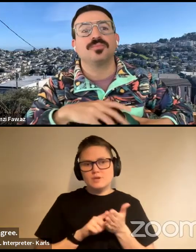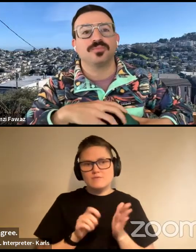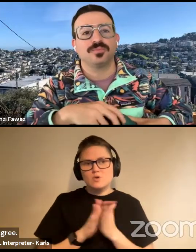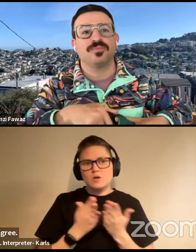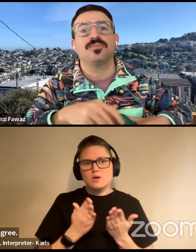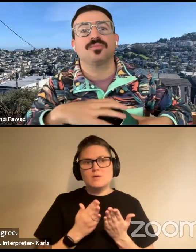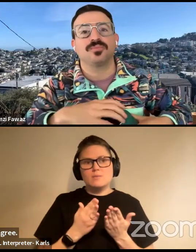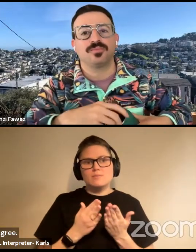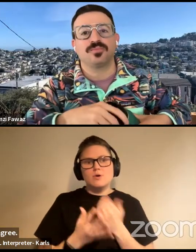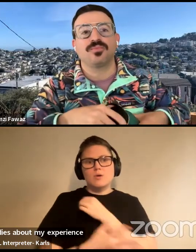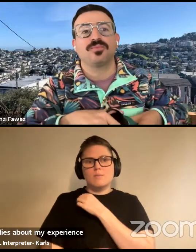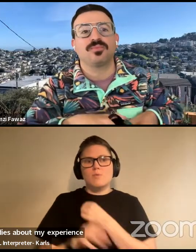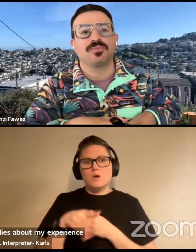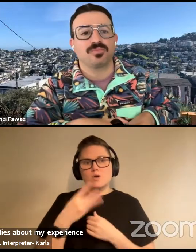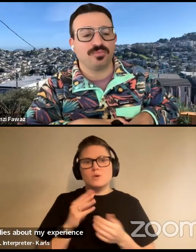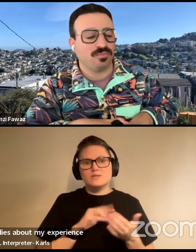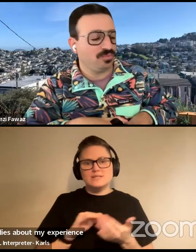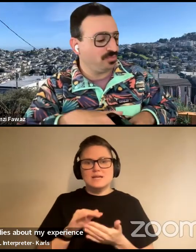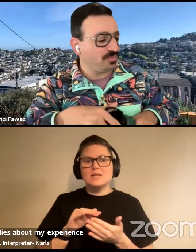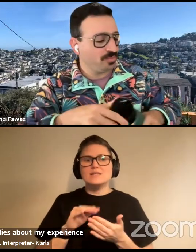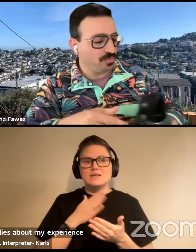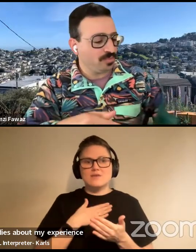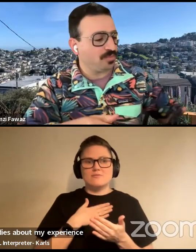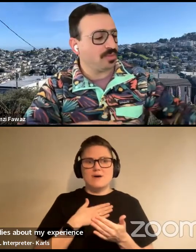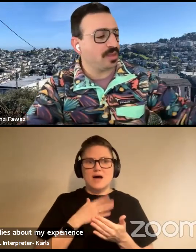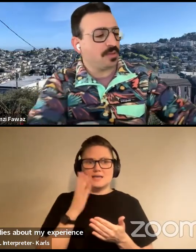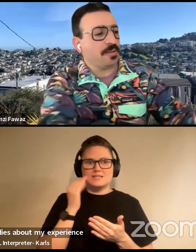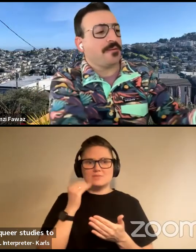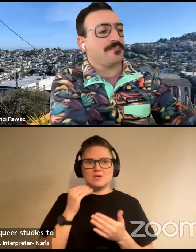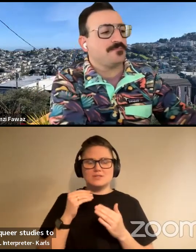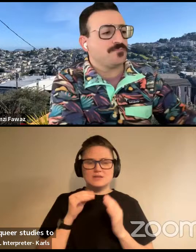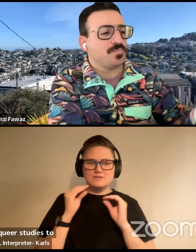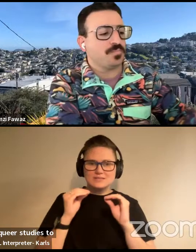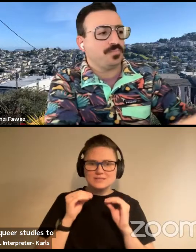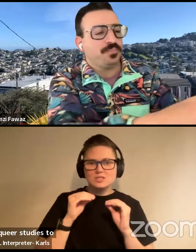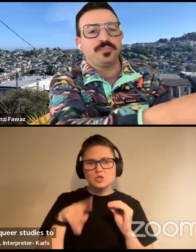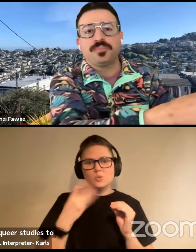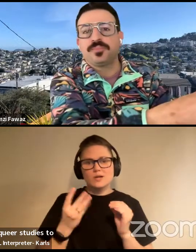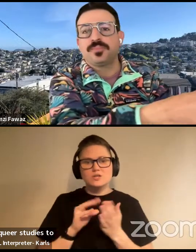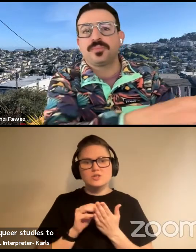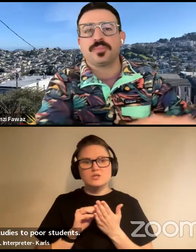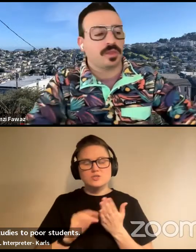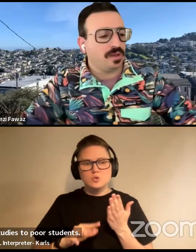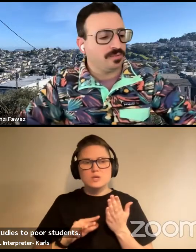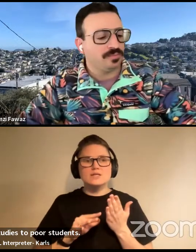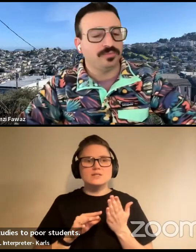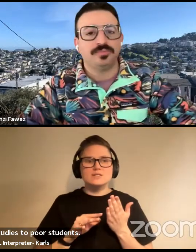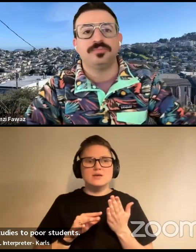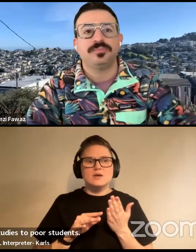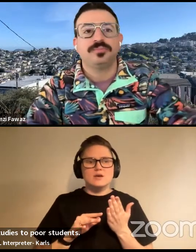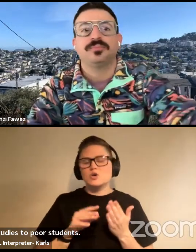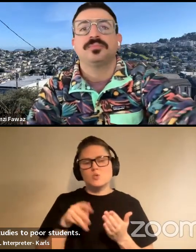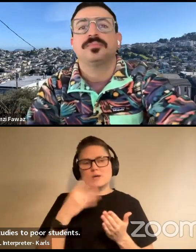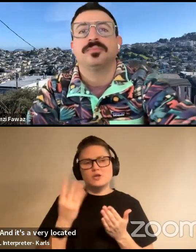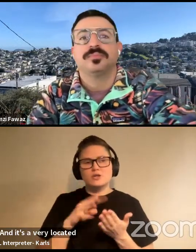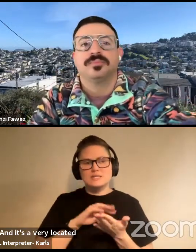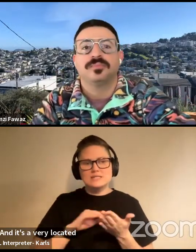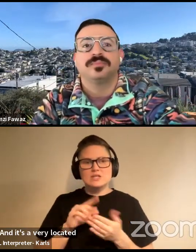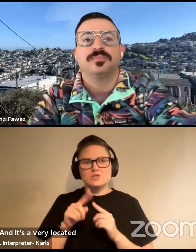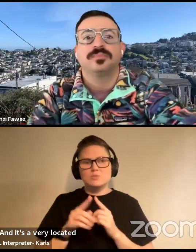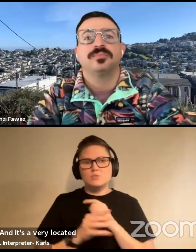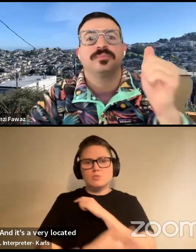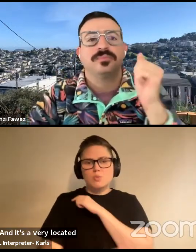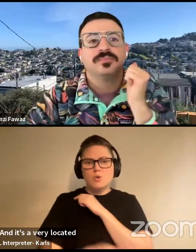about my experience, learning how to teach career studies to poor students at the college of Staten Island. Uh, and it's a very located study that I think others